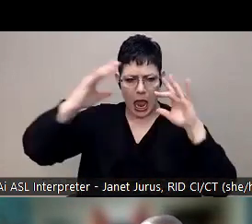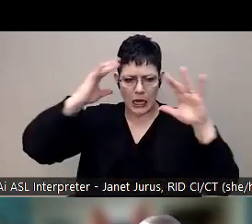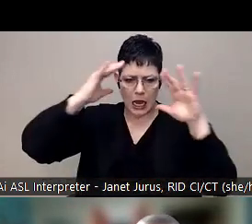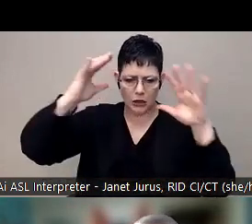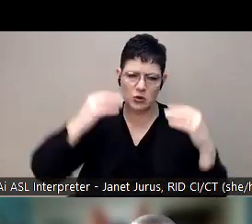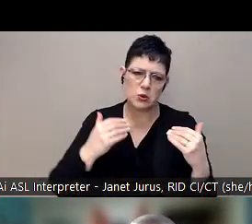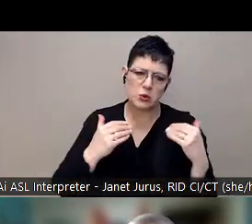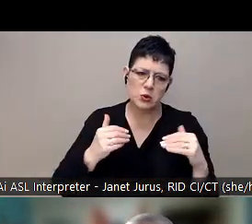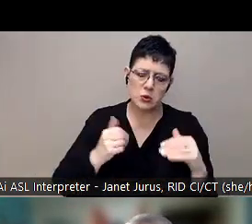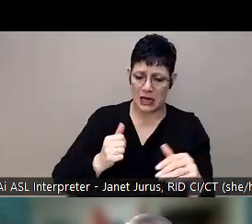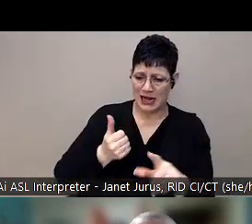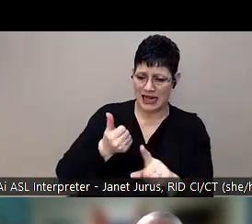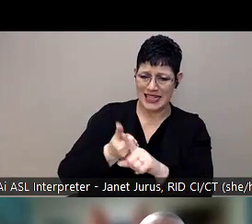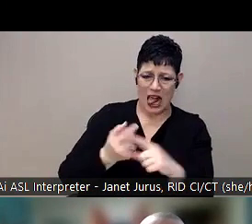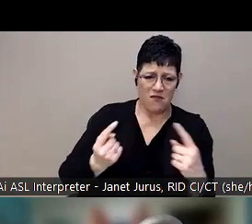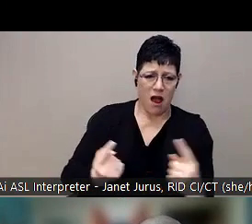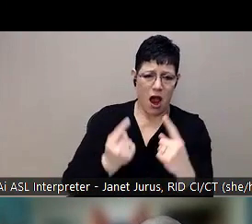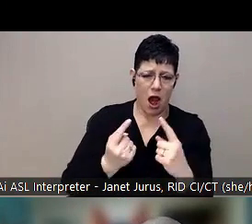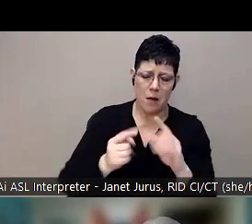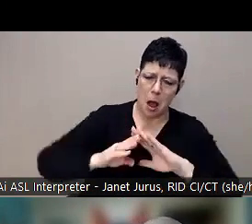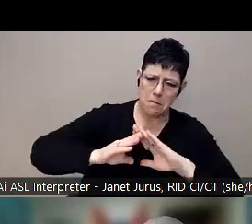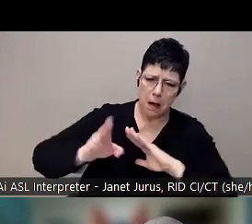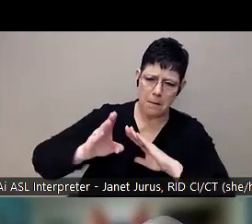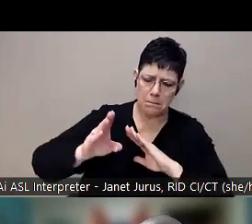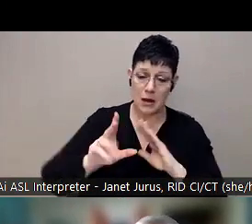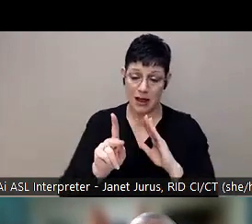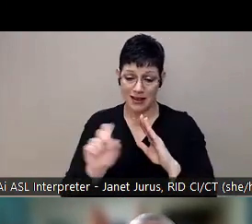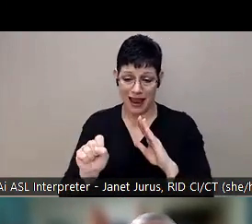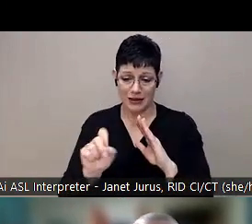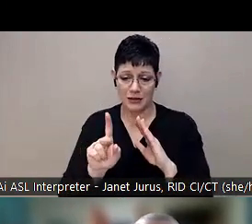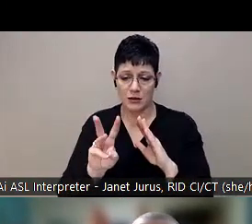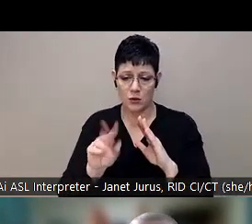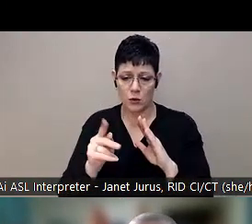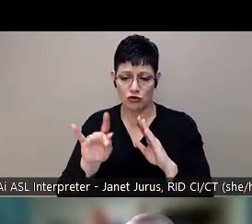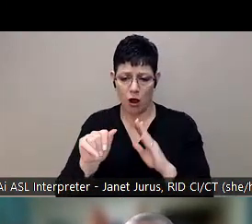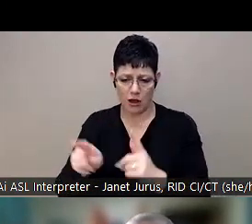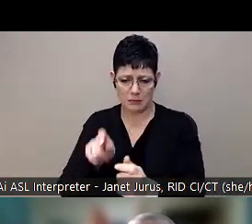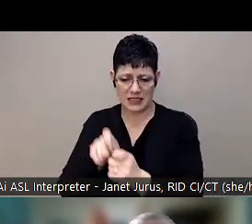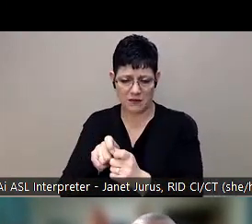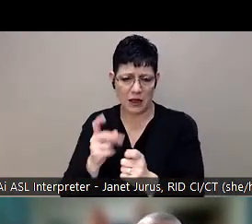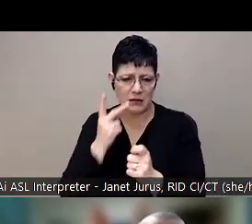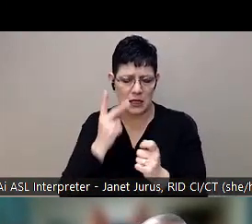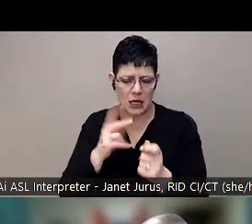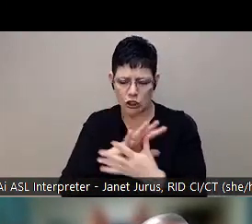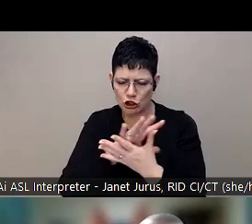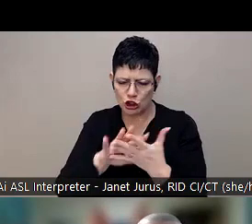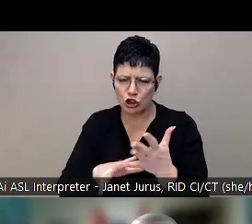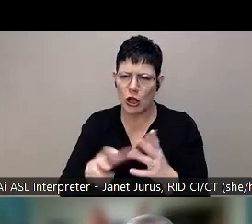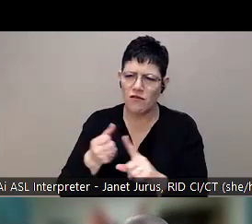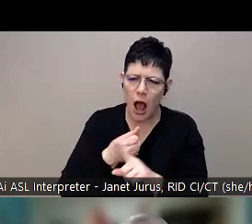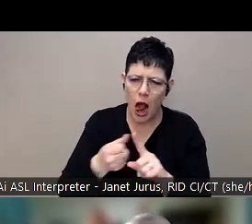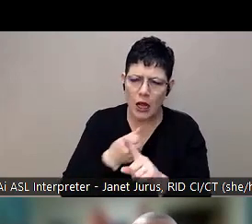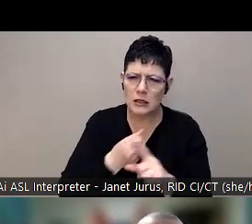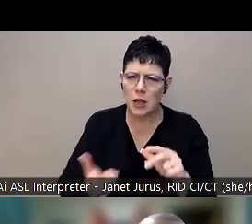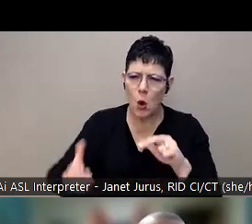Self-harm has gone through the roof. In Wichita, we're seeing all kinds of issues around youth violence. We have